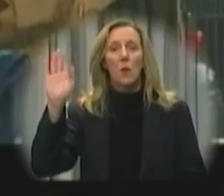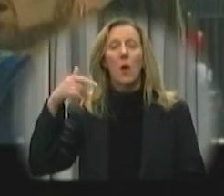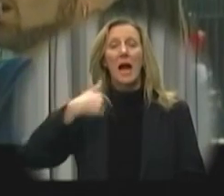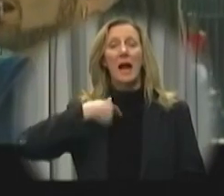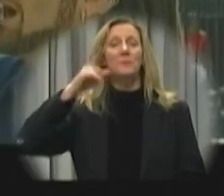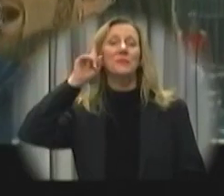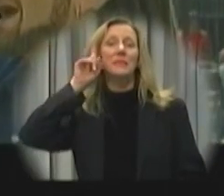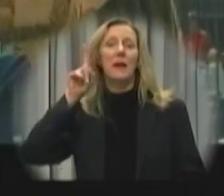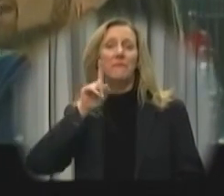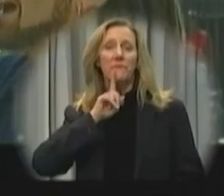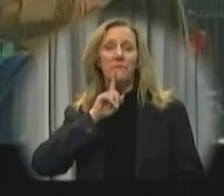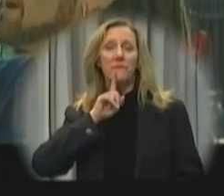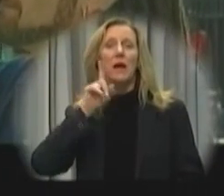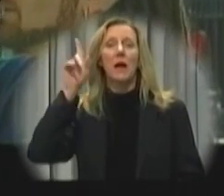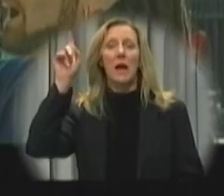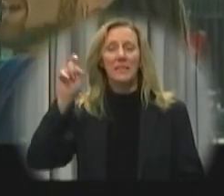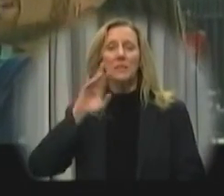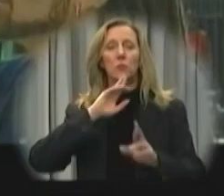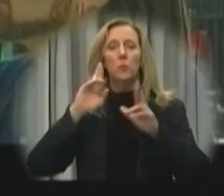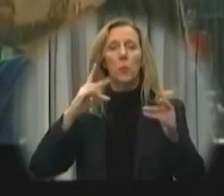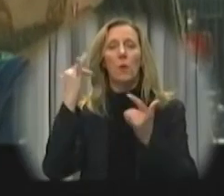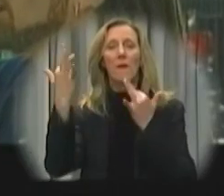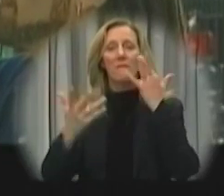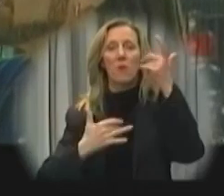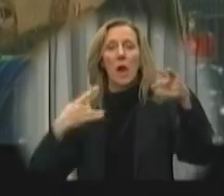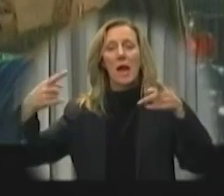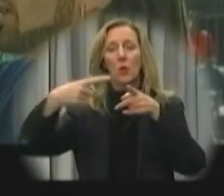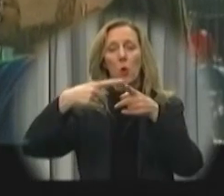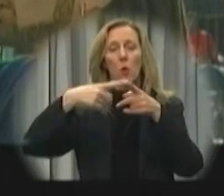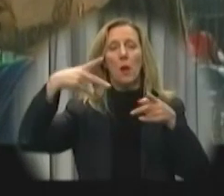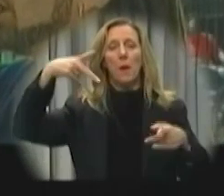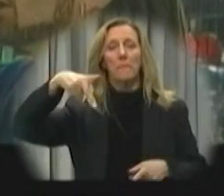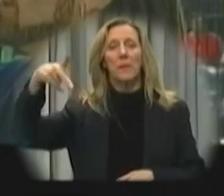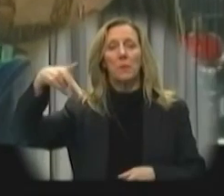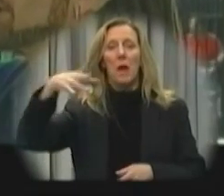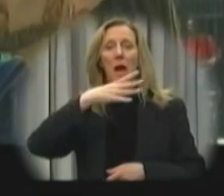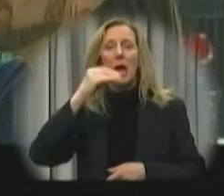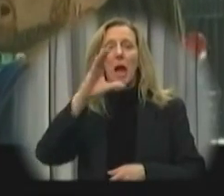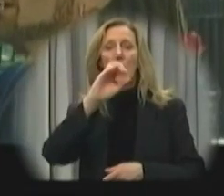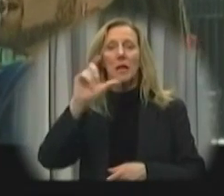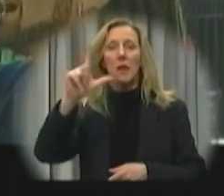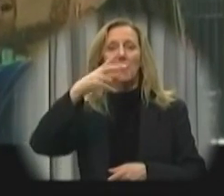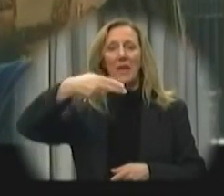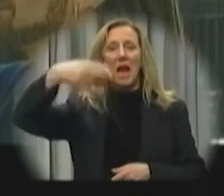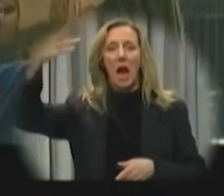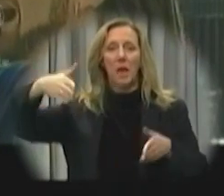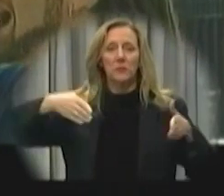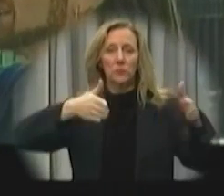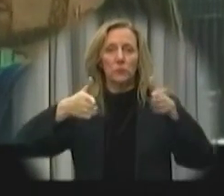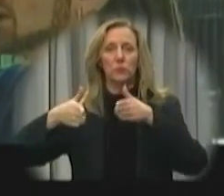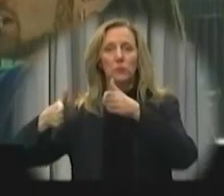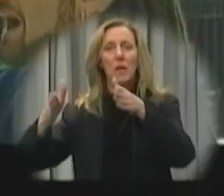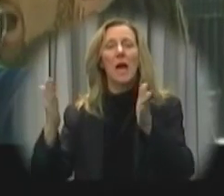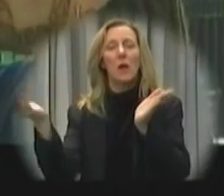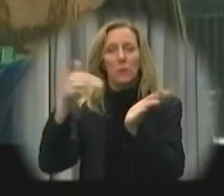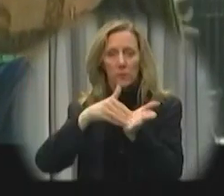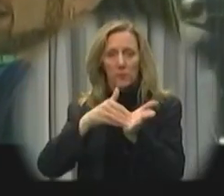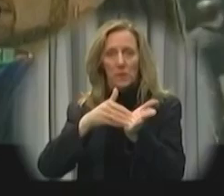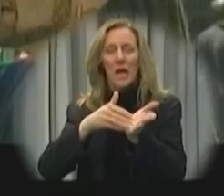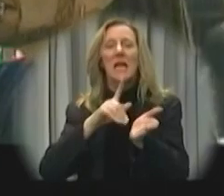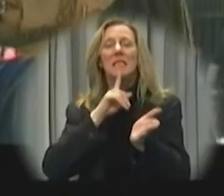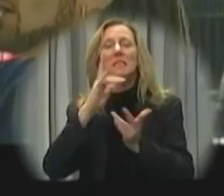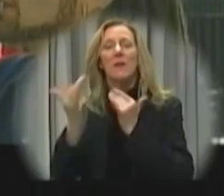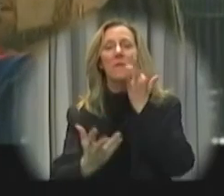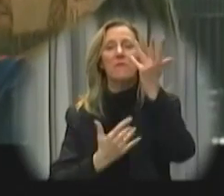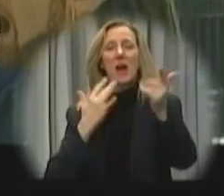Hello, I am deaf. I need to report a fire at the corner of Pierpont and Columbia Heights. I will